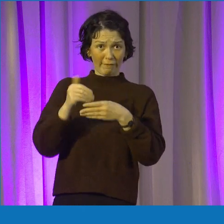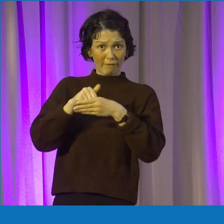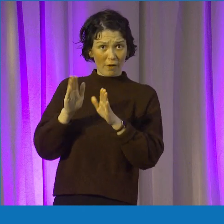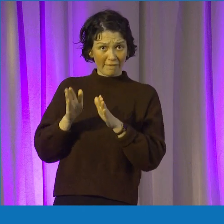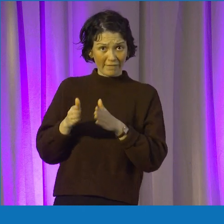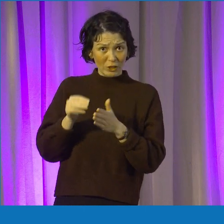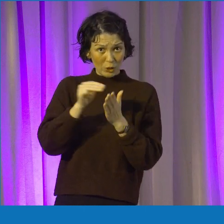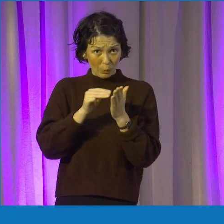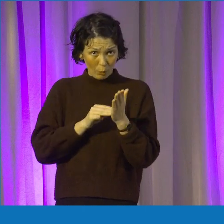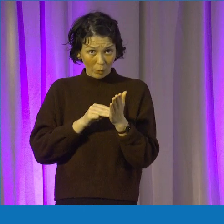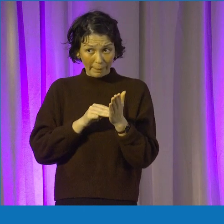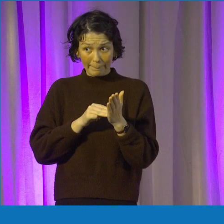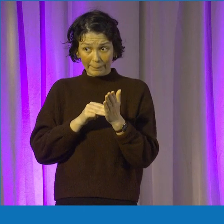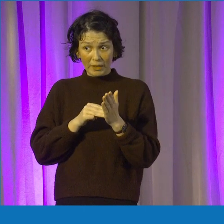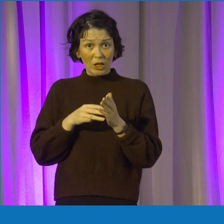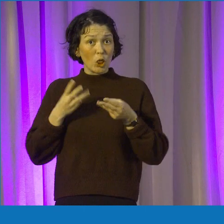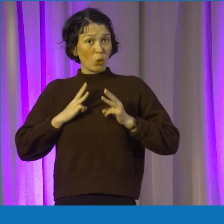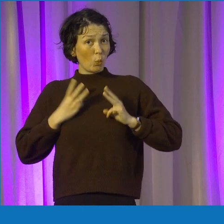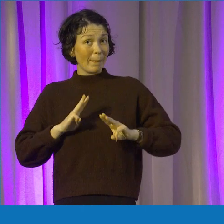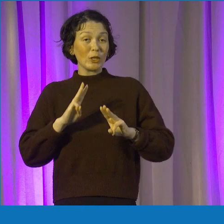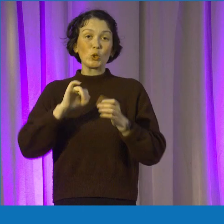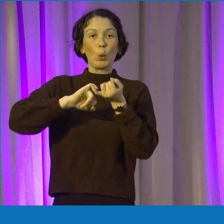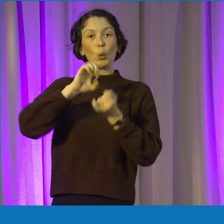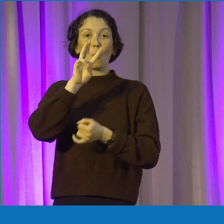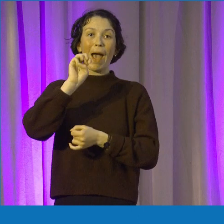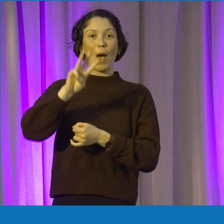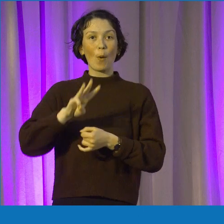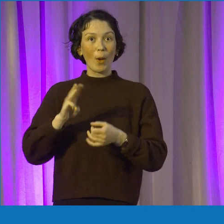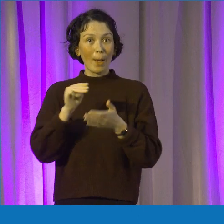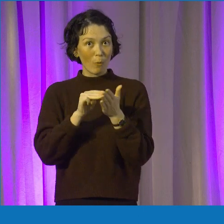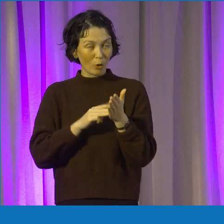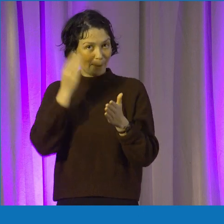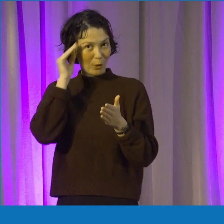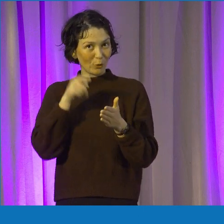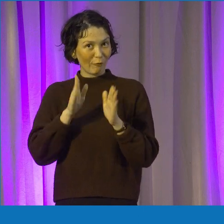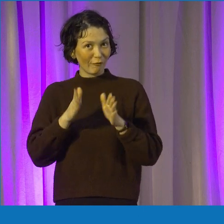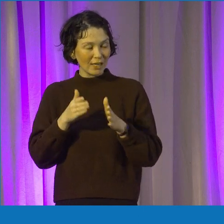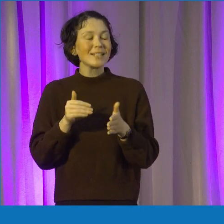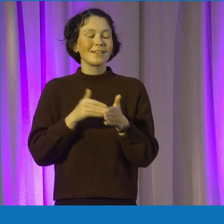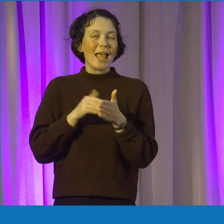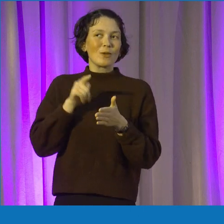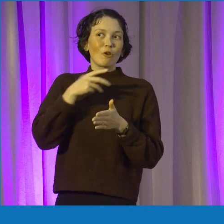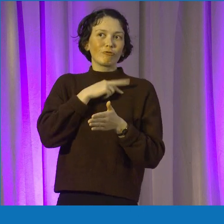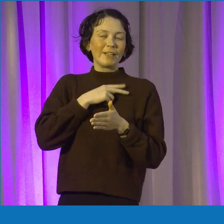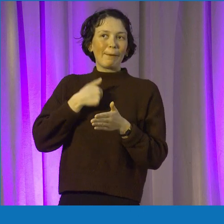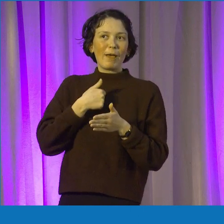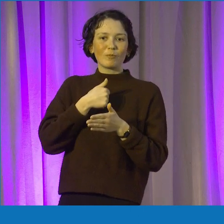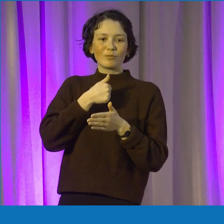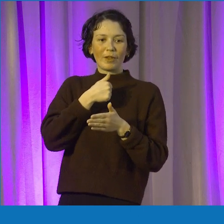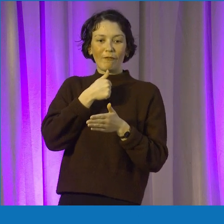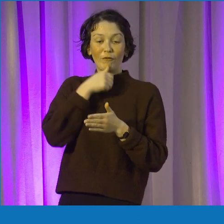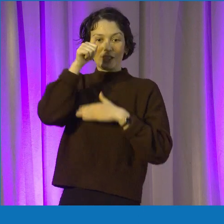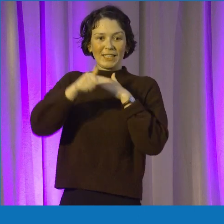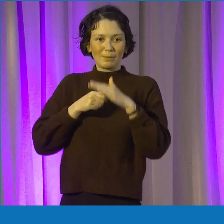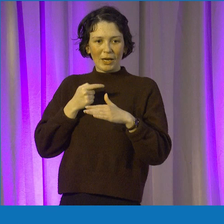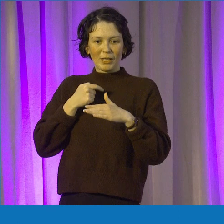experience? Yeah. So I did that two years ago. I think it was my first kind of pathway into Tangent. And from there, I just got recommended on